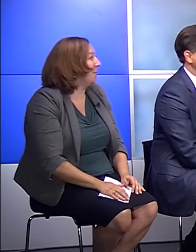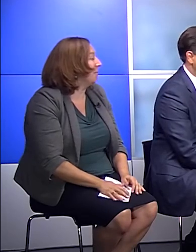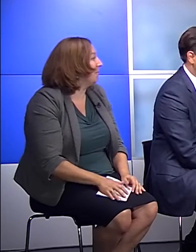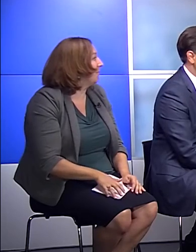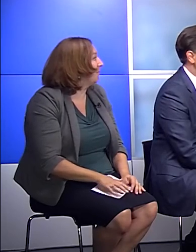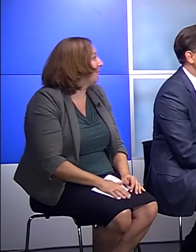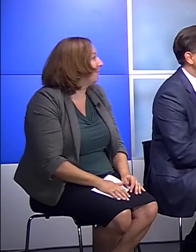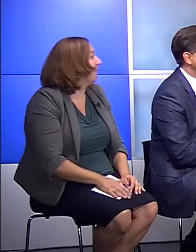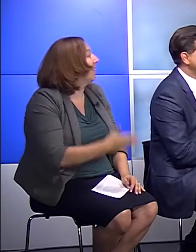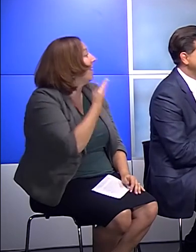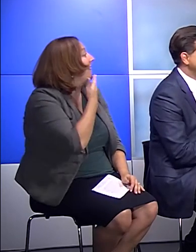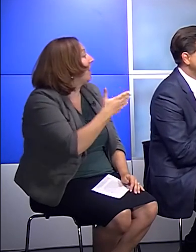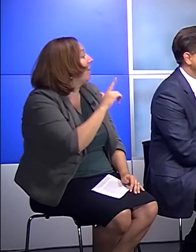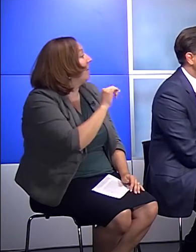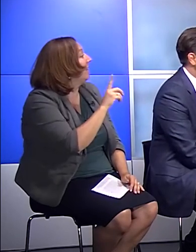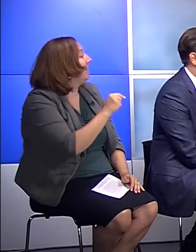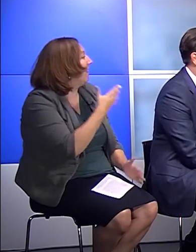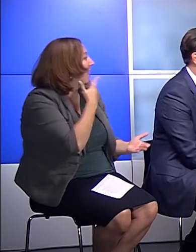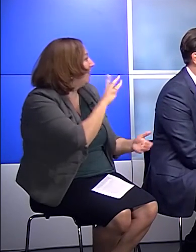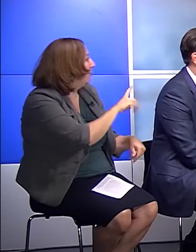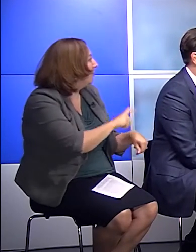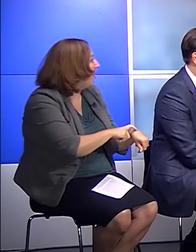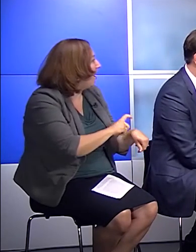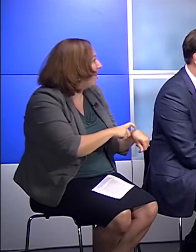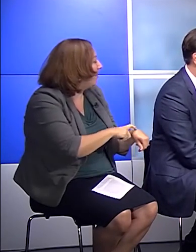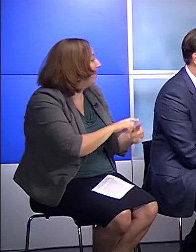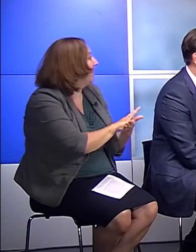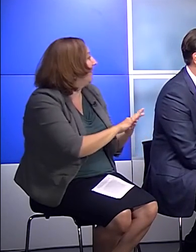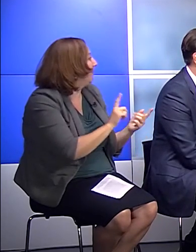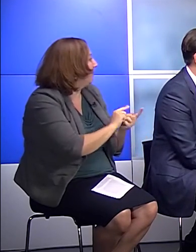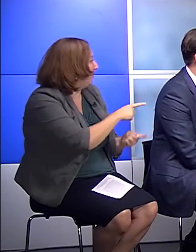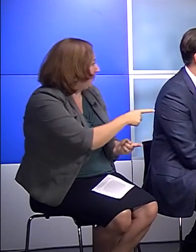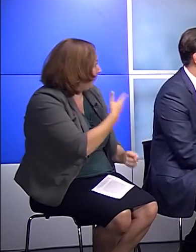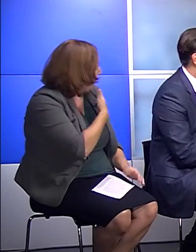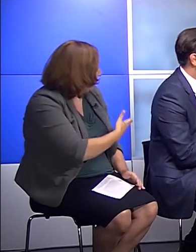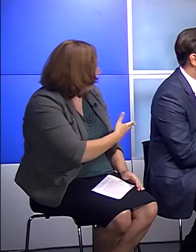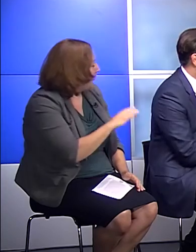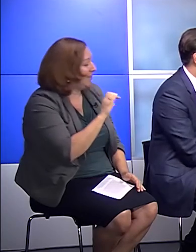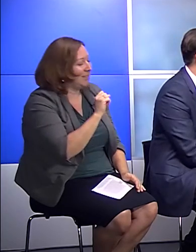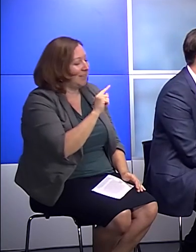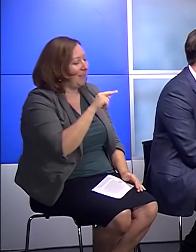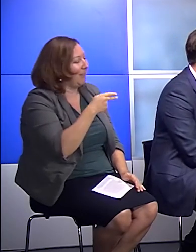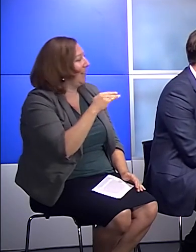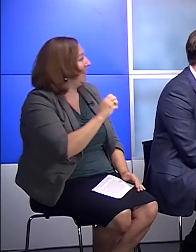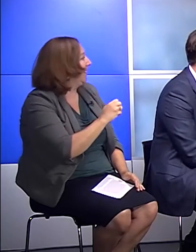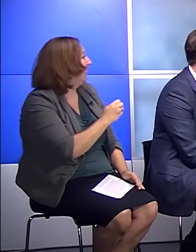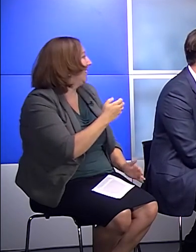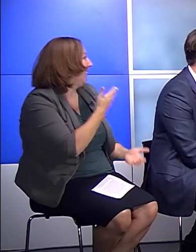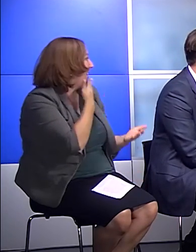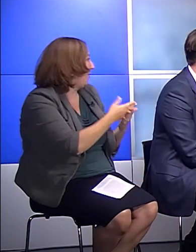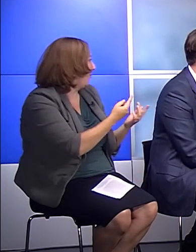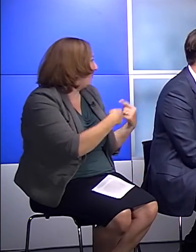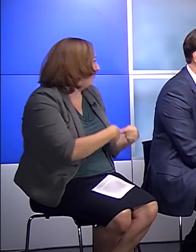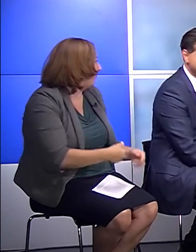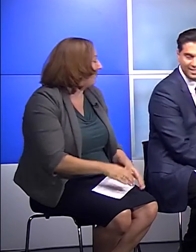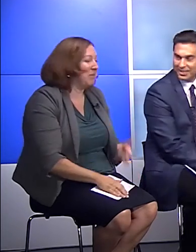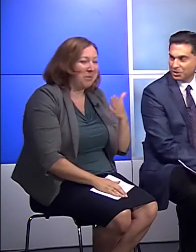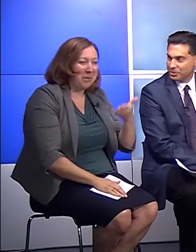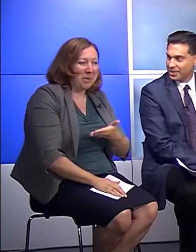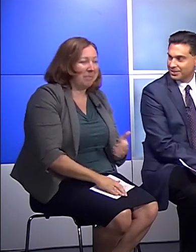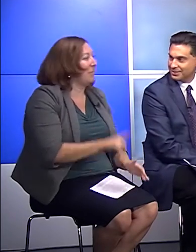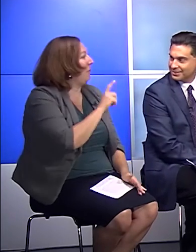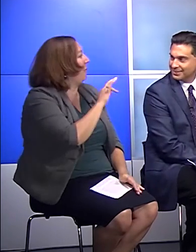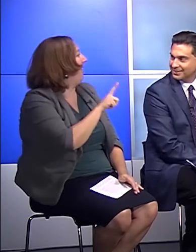Thank you. Thank you very much. And Linda, thanks for your time. It was nice meeting you. Thank you. And Stephanie, as usual, thanks for being here. You're welcome. Thanks. All right.